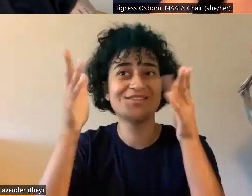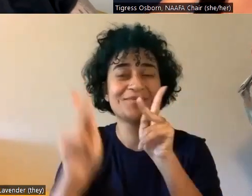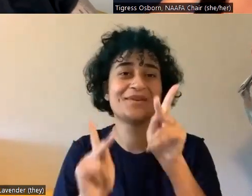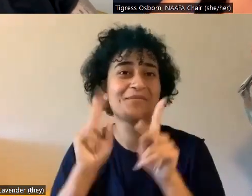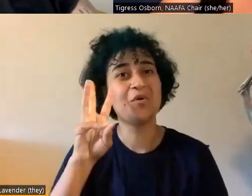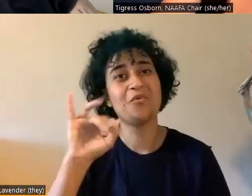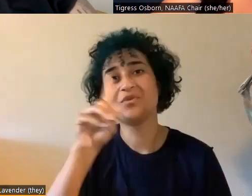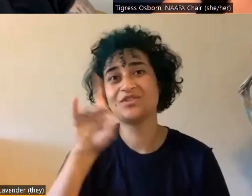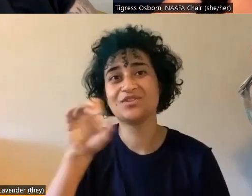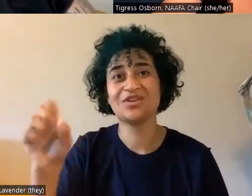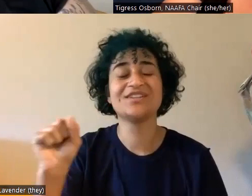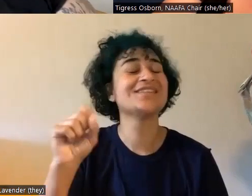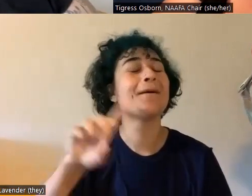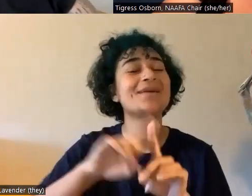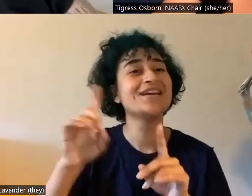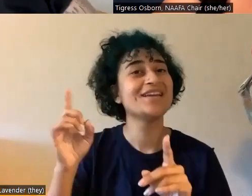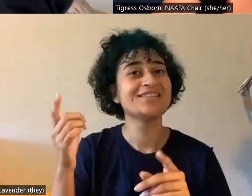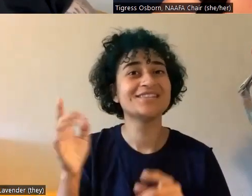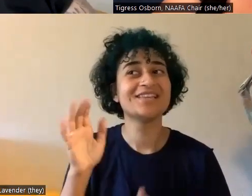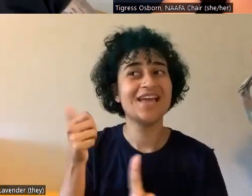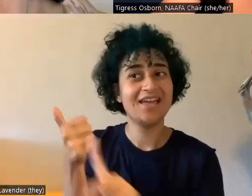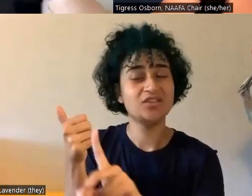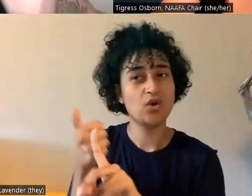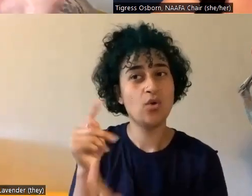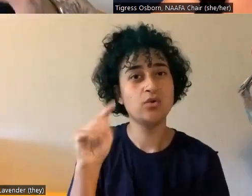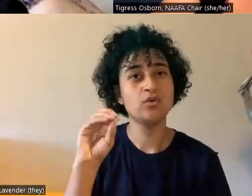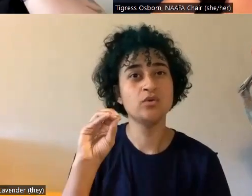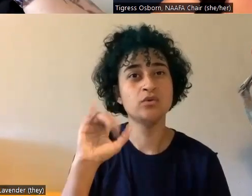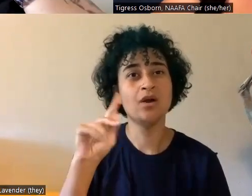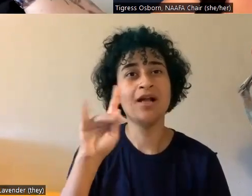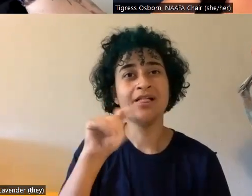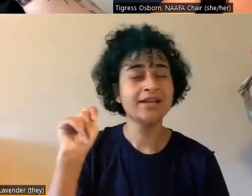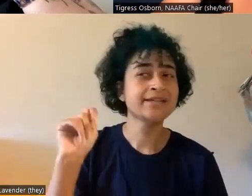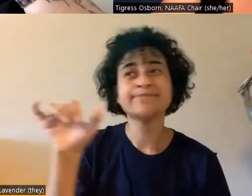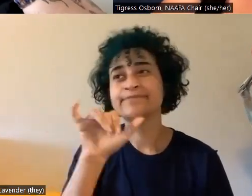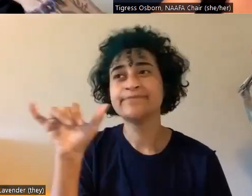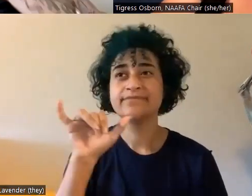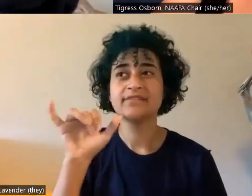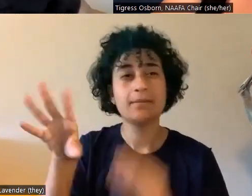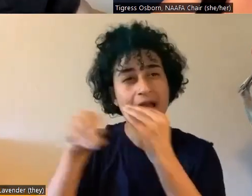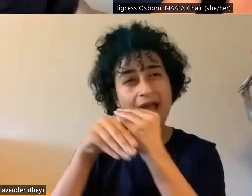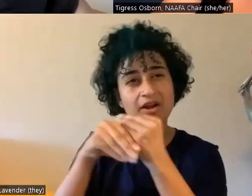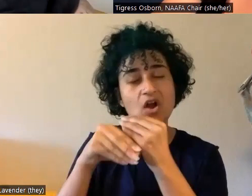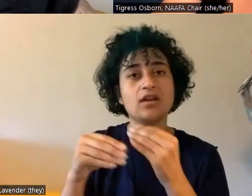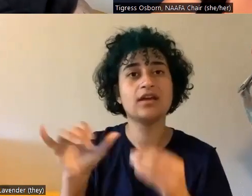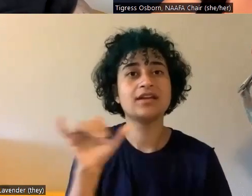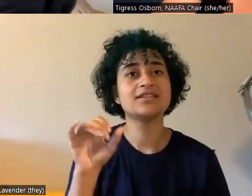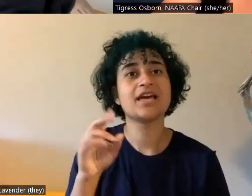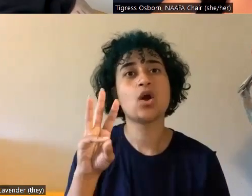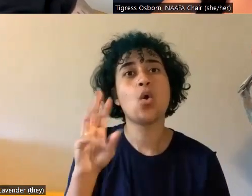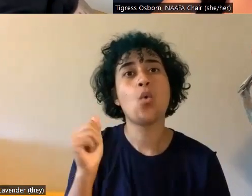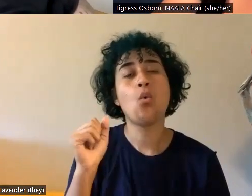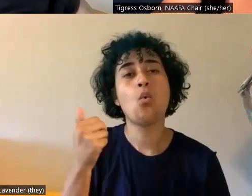uh, traditionally it's its own toilet type unit and it is basically a wash, a wash